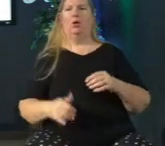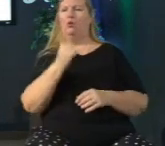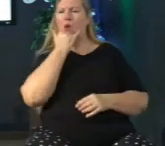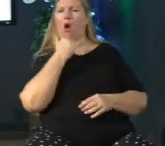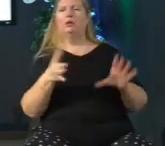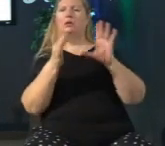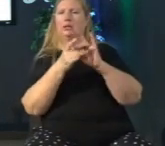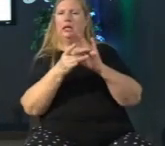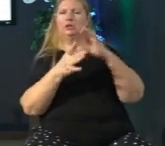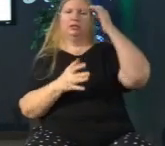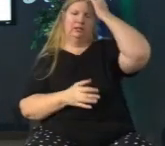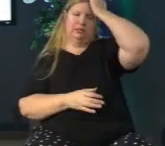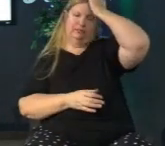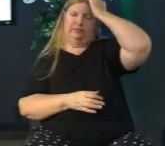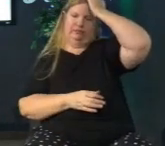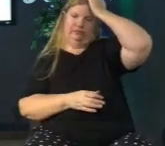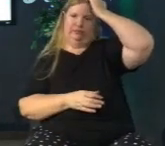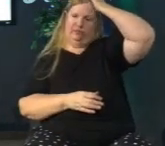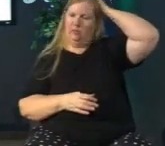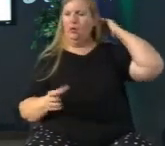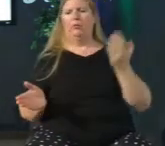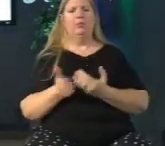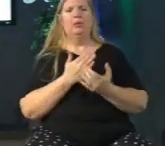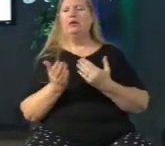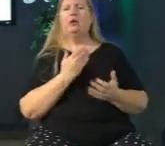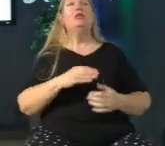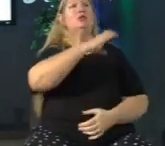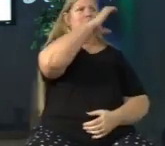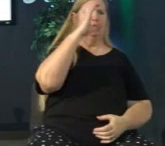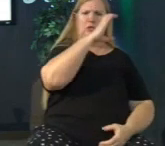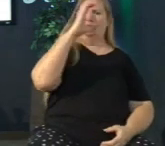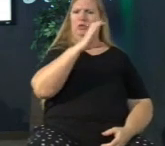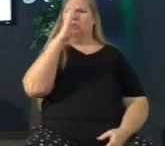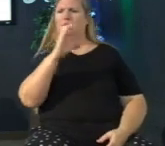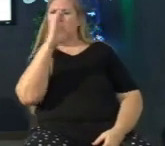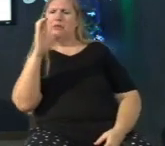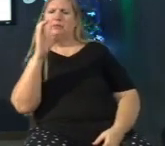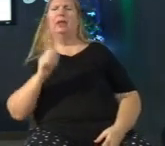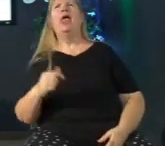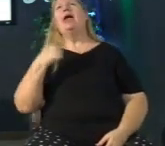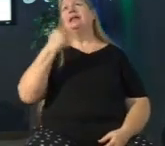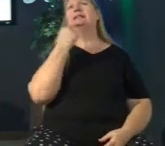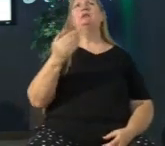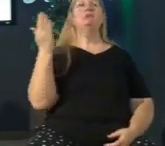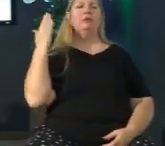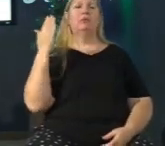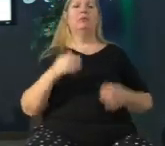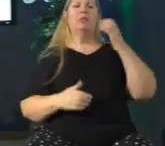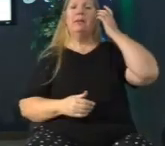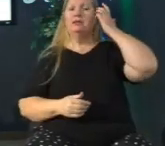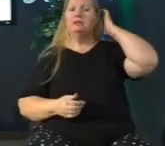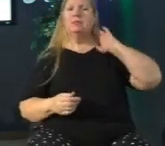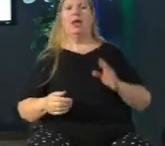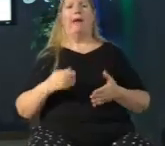relationships doesn't matter what it is they're looking for something else but what did I say before without pain we don't know how